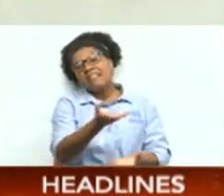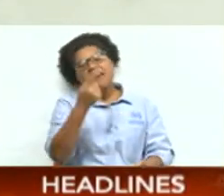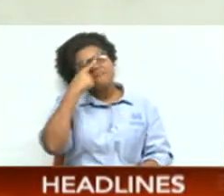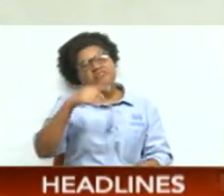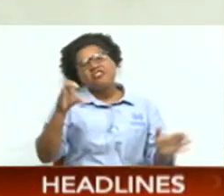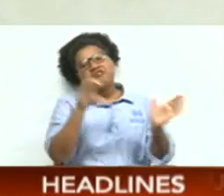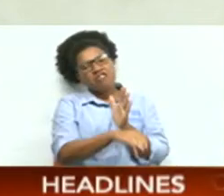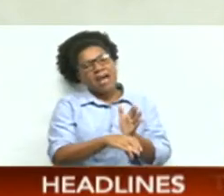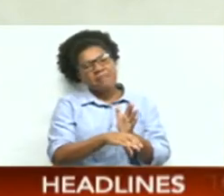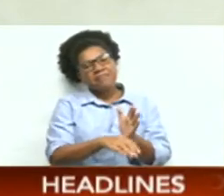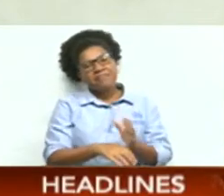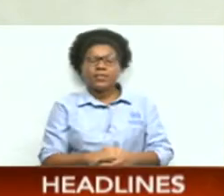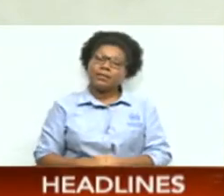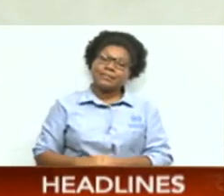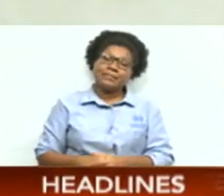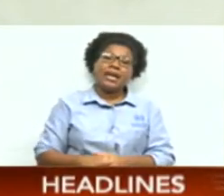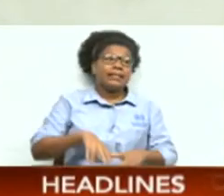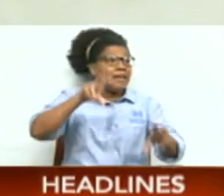water trucks,